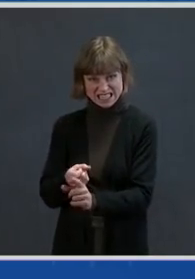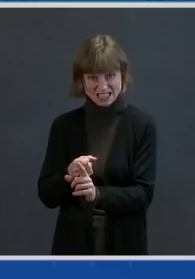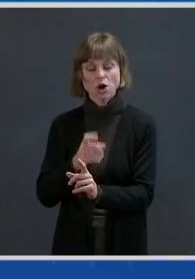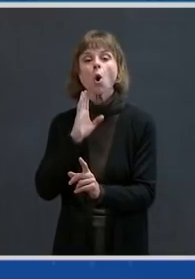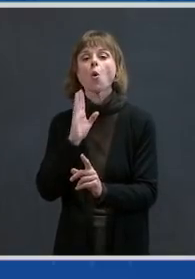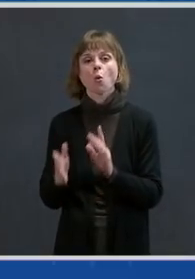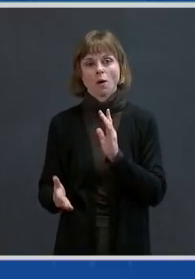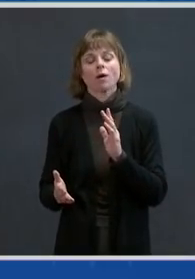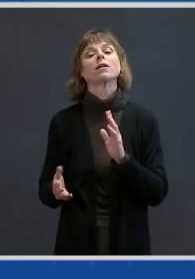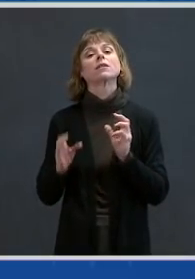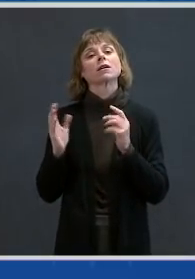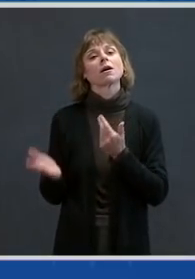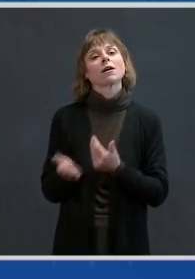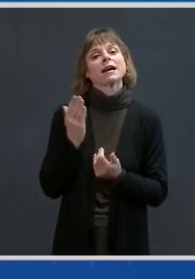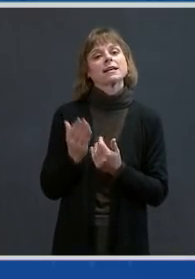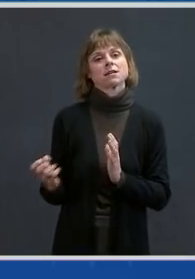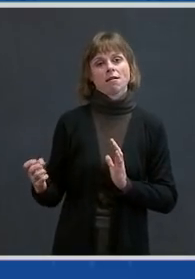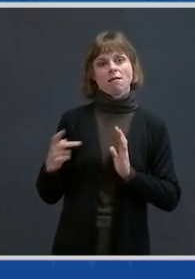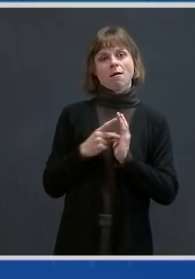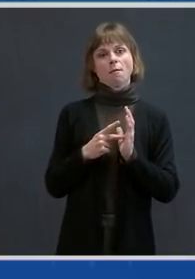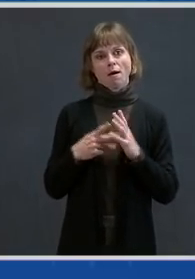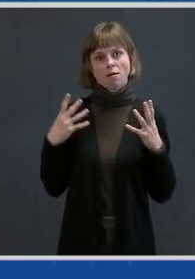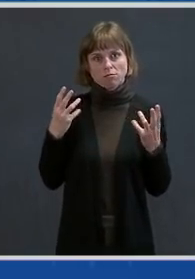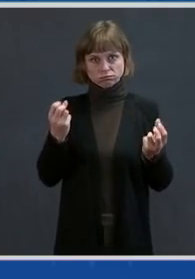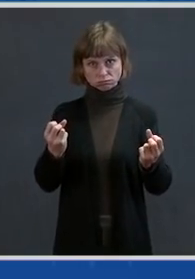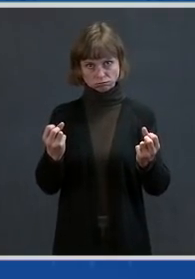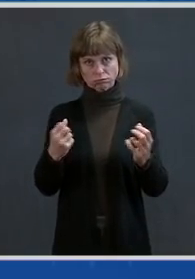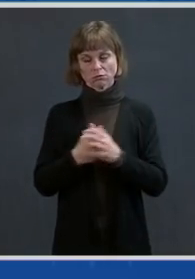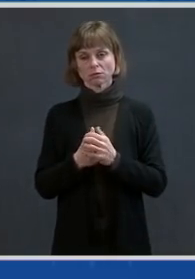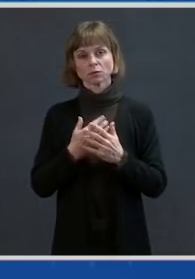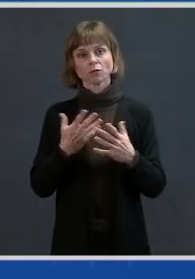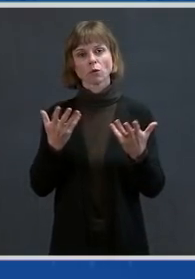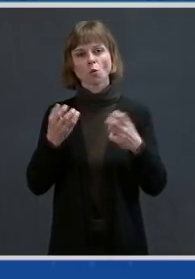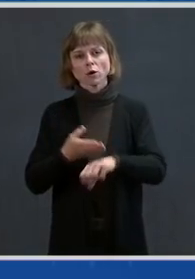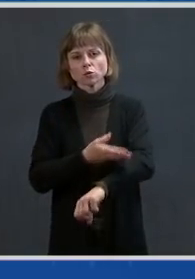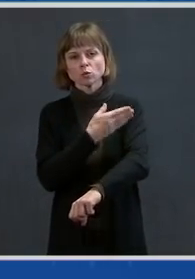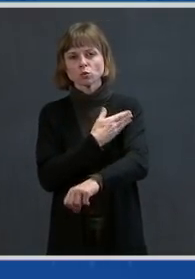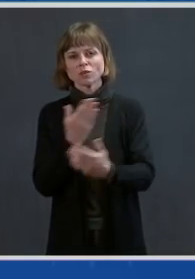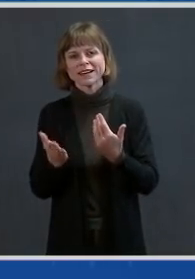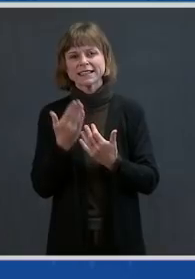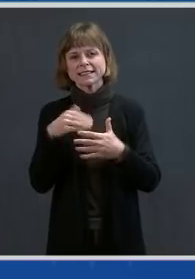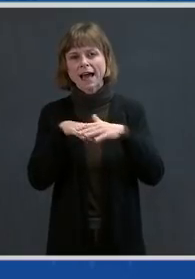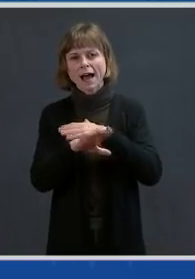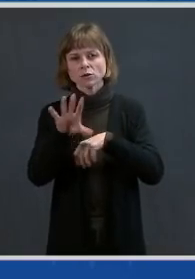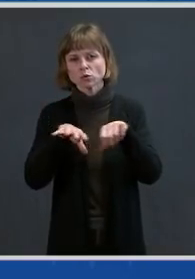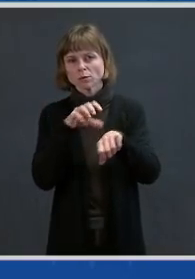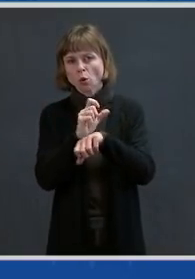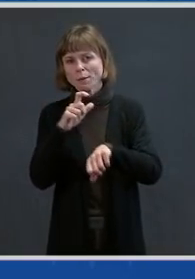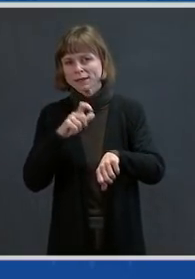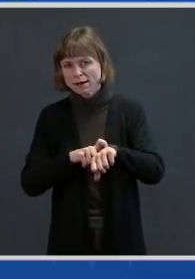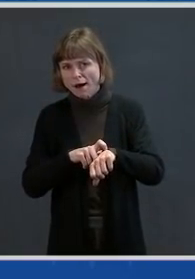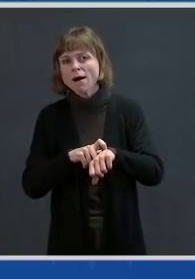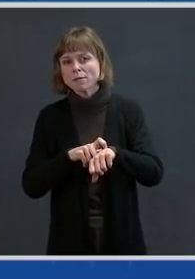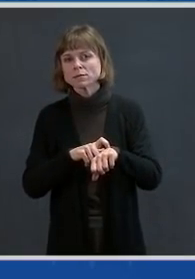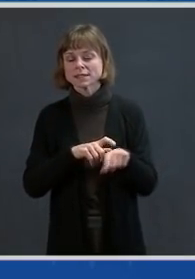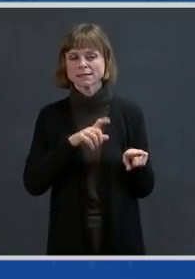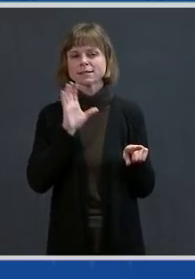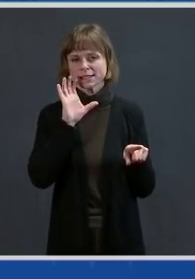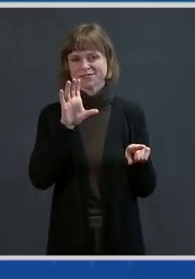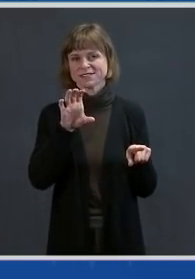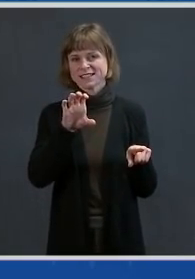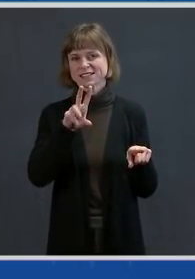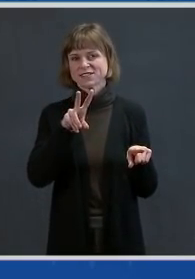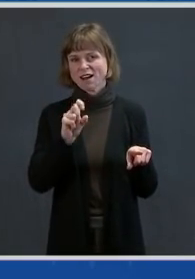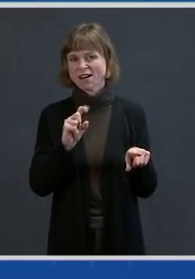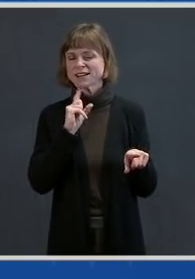also agreed to improve access and appointment times for people looking for vaccines and special efforts to reserve vaccine appointments.